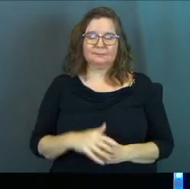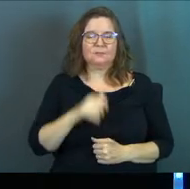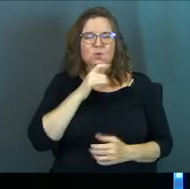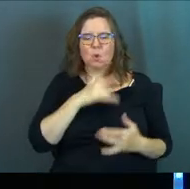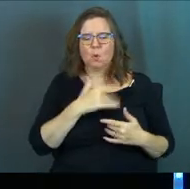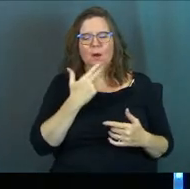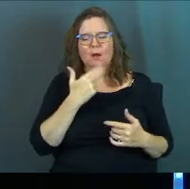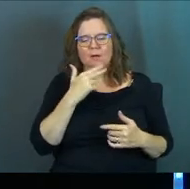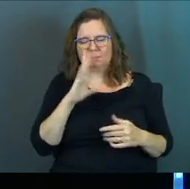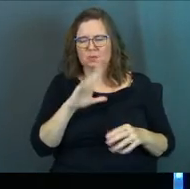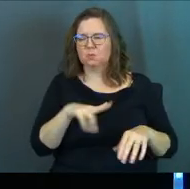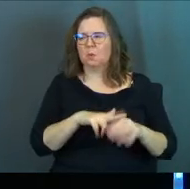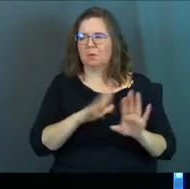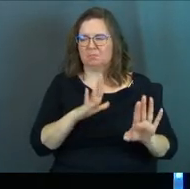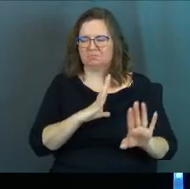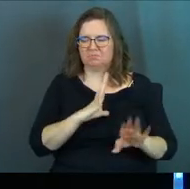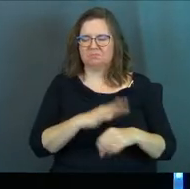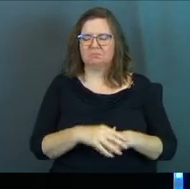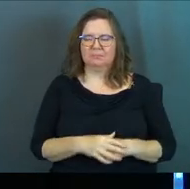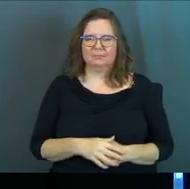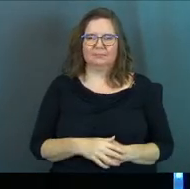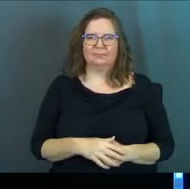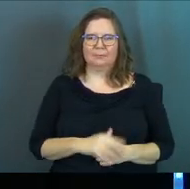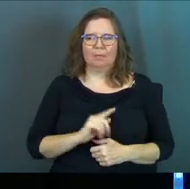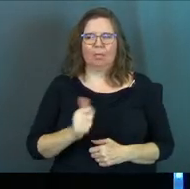Don't worry, honey, this is normal. Right?